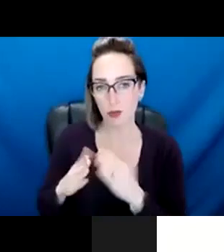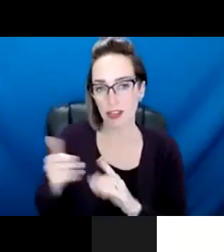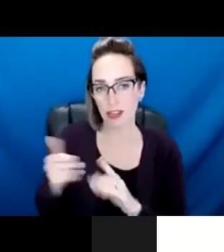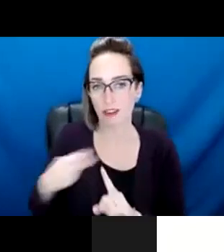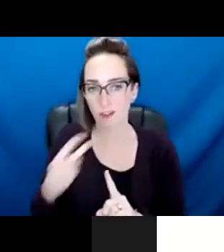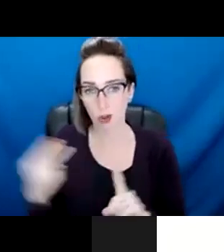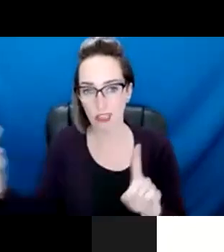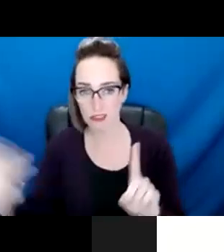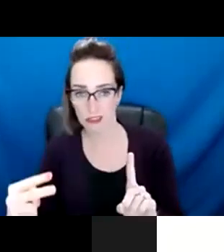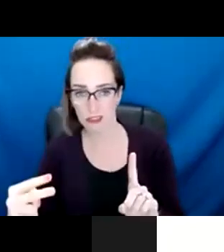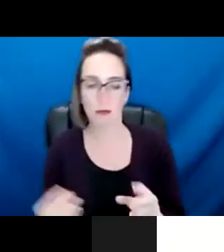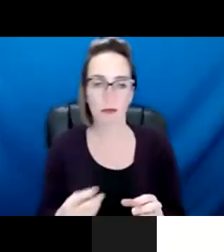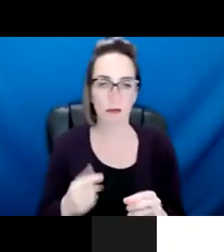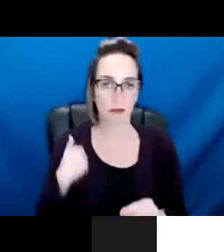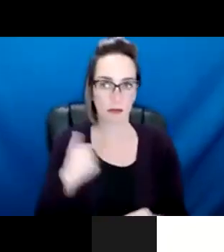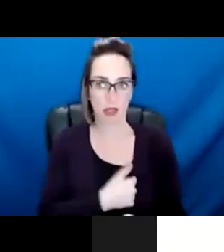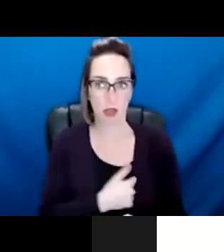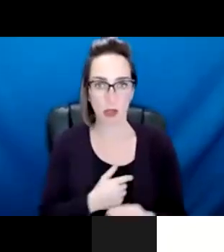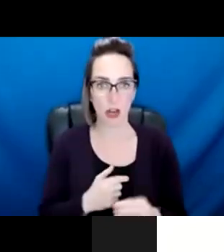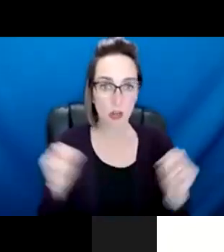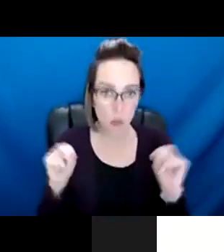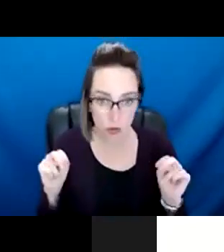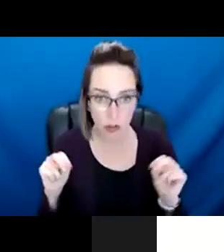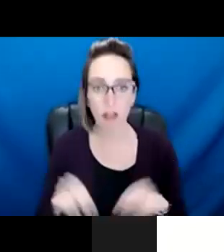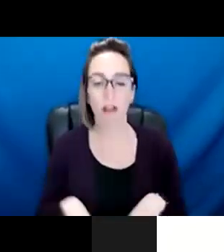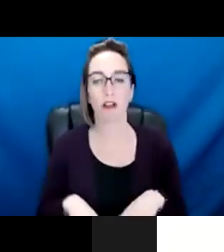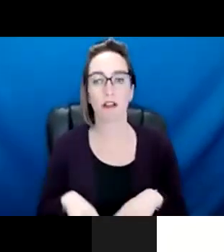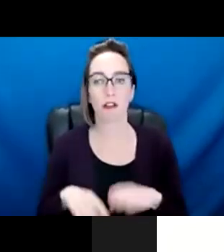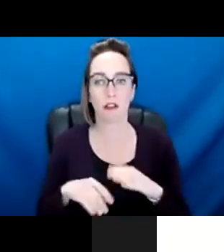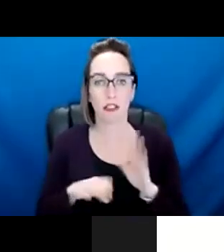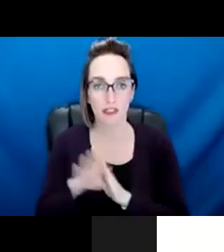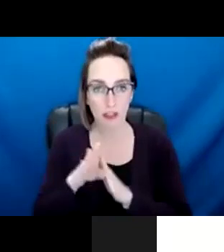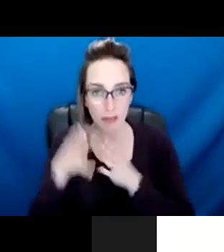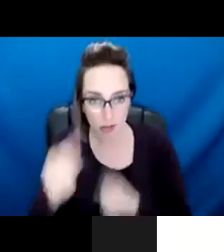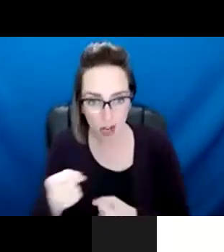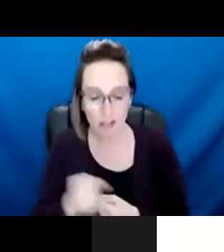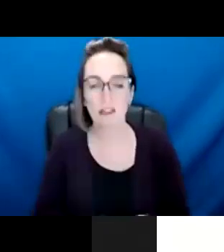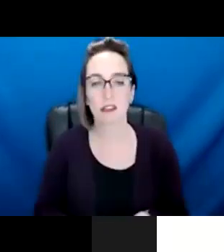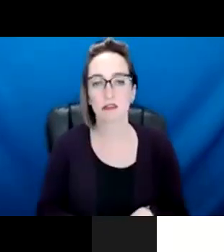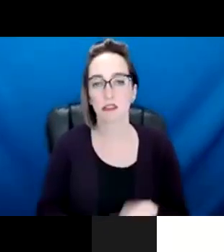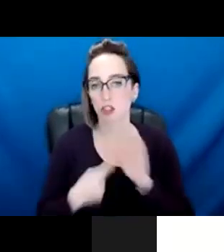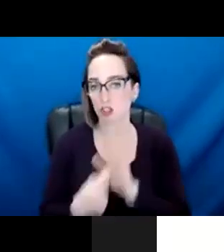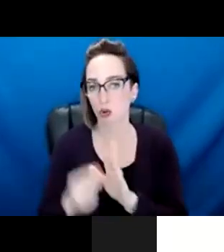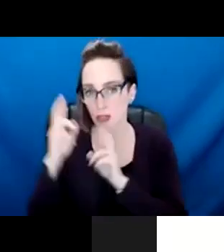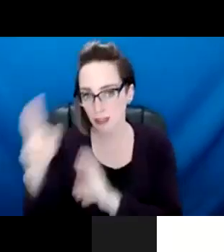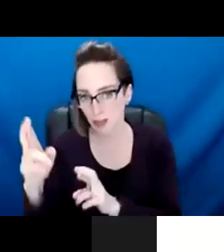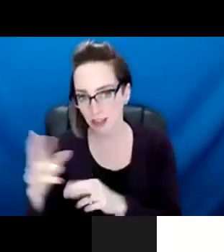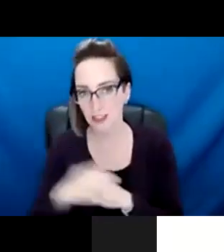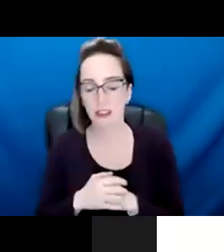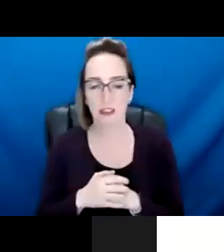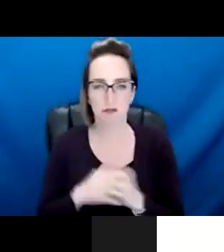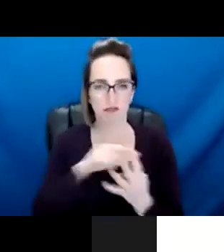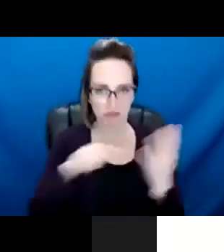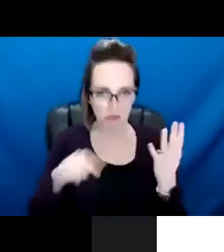neutral, um, by, um, gaining that trust and being respectful. So, um, uh, I would say there's